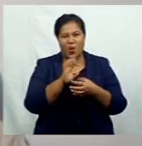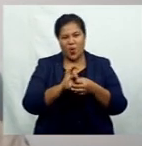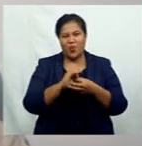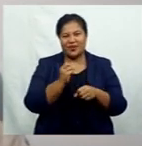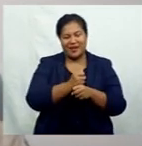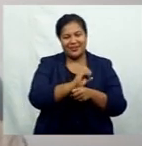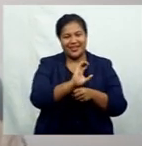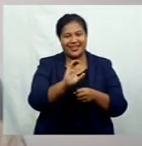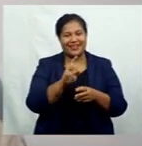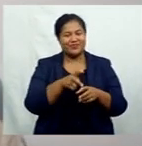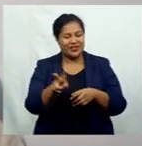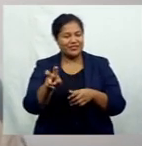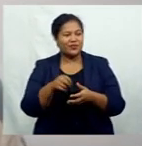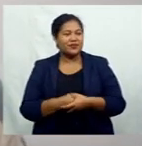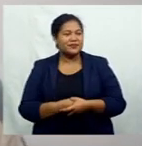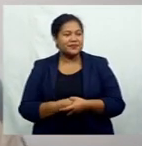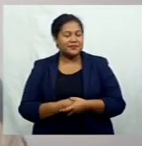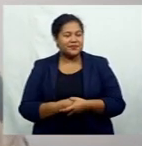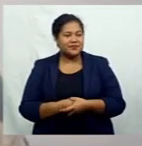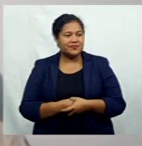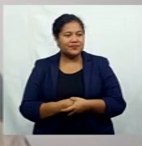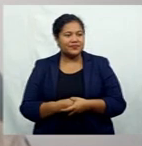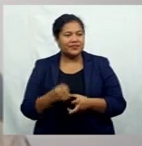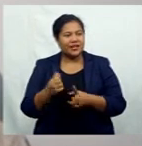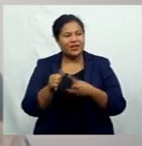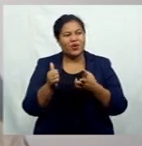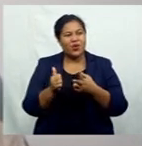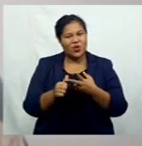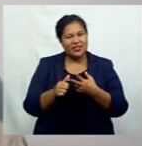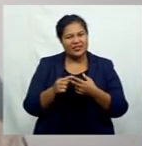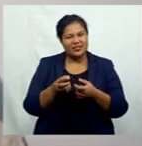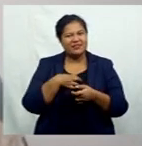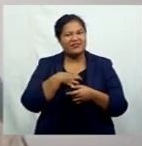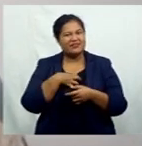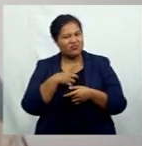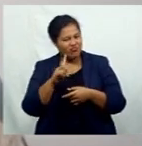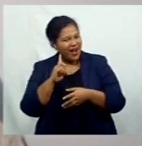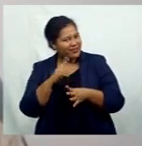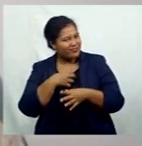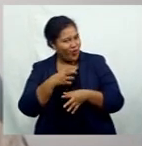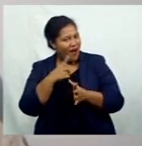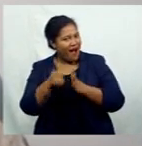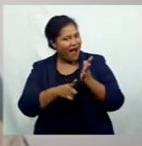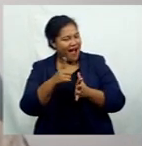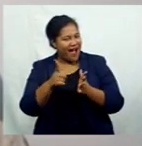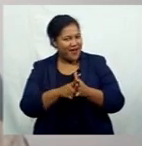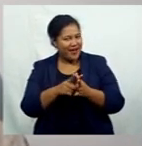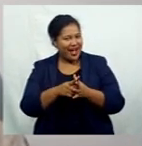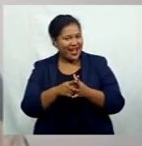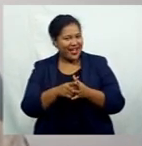having one extra more productive hour. So it does help